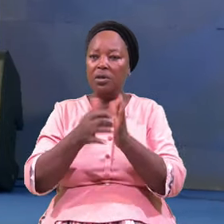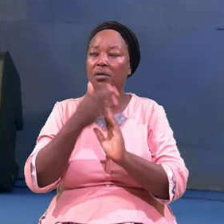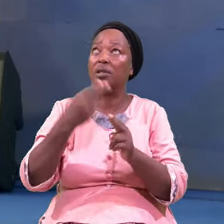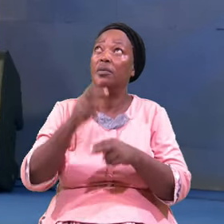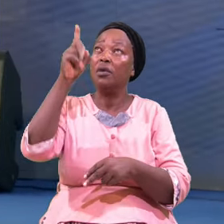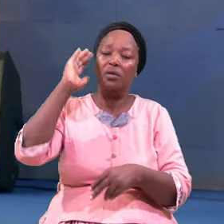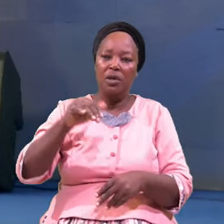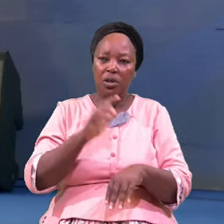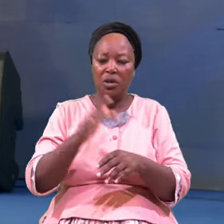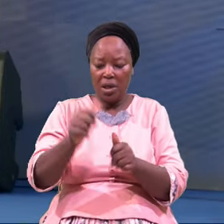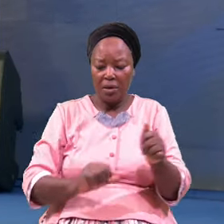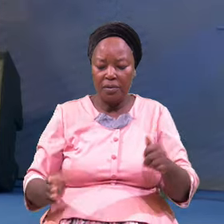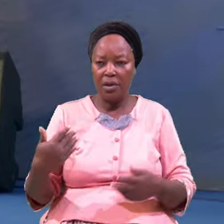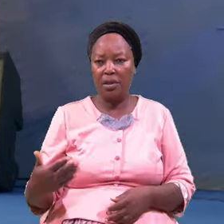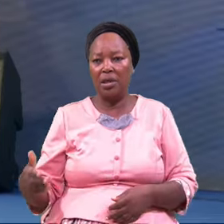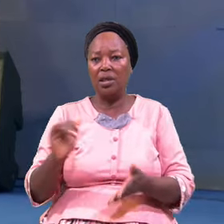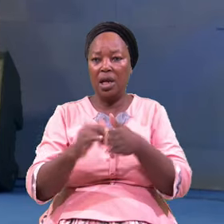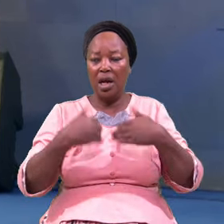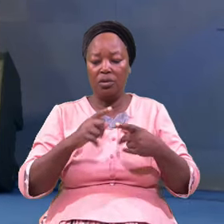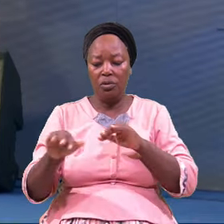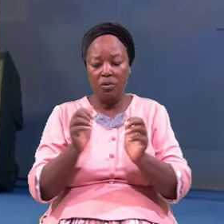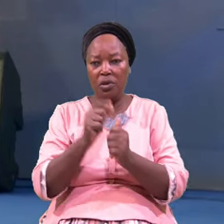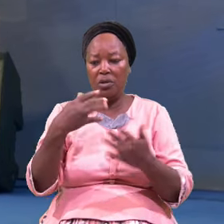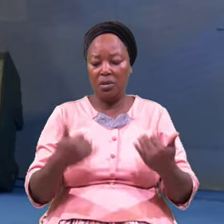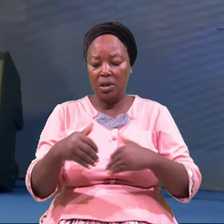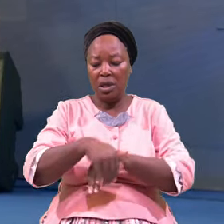touch every scene Pertaining to you tonight